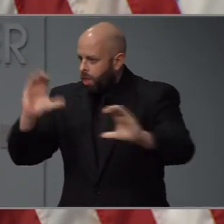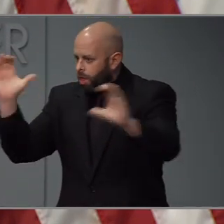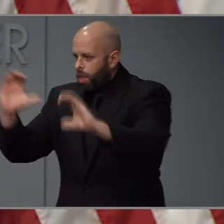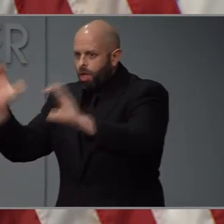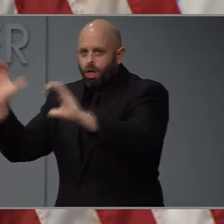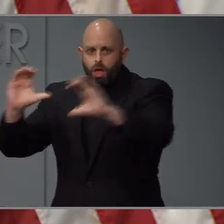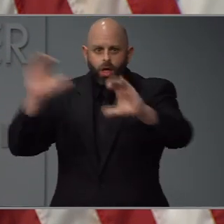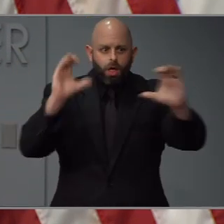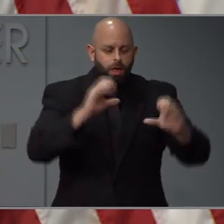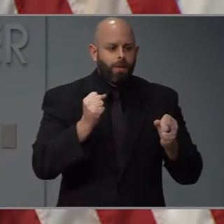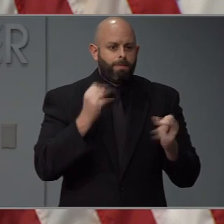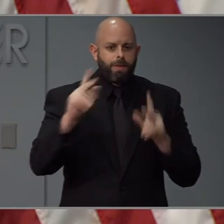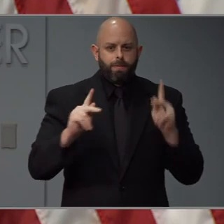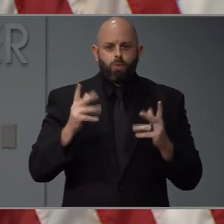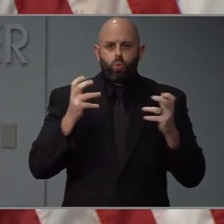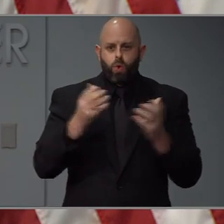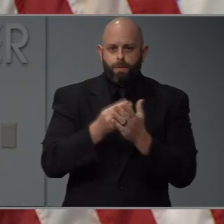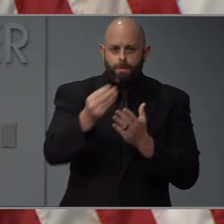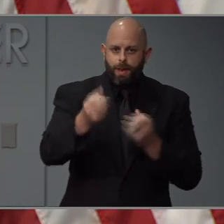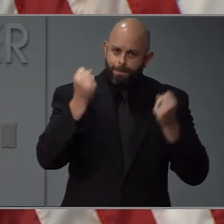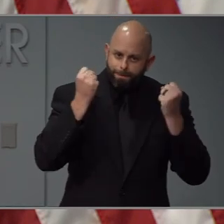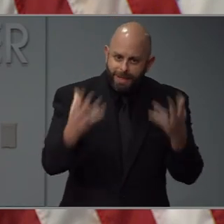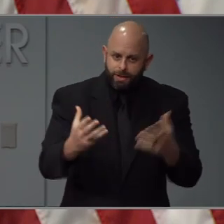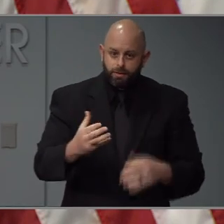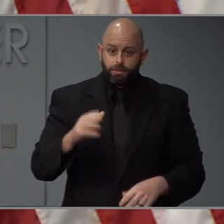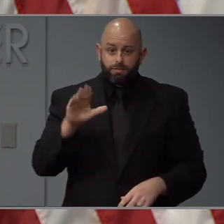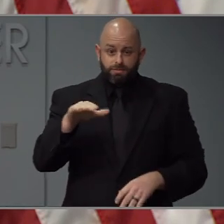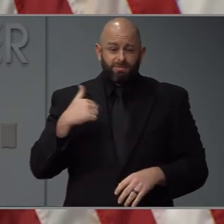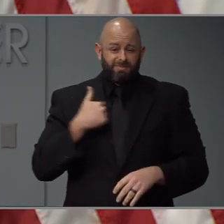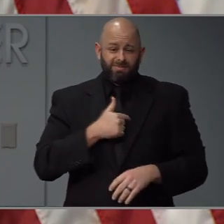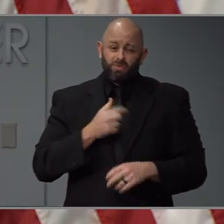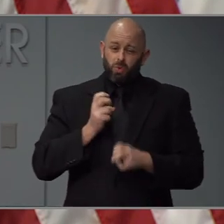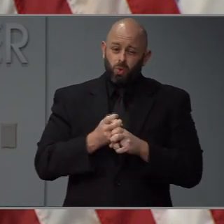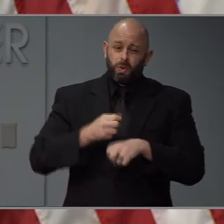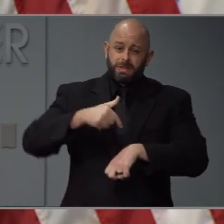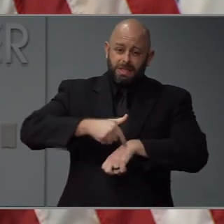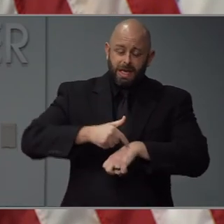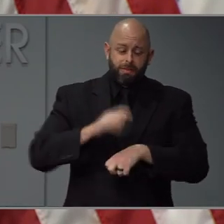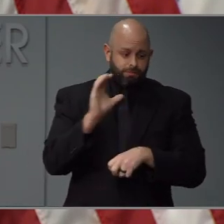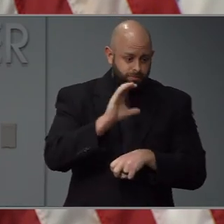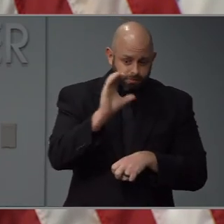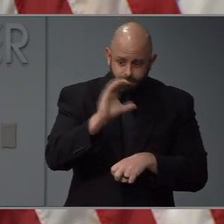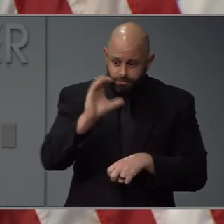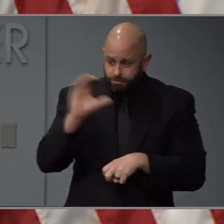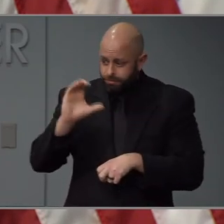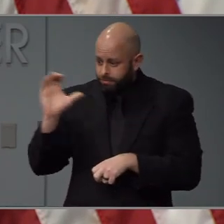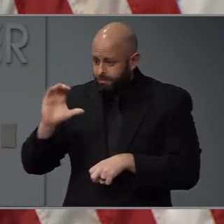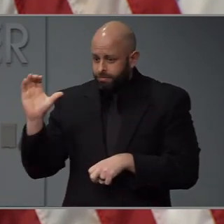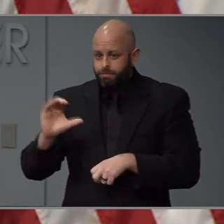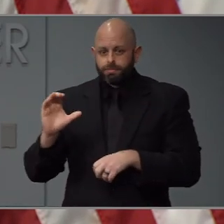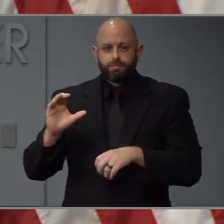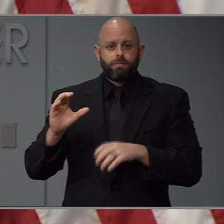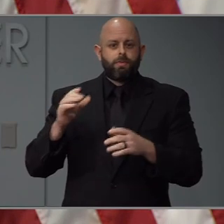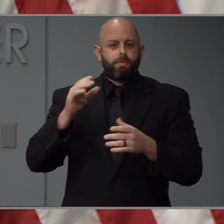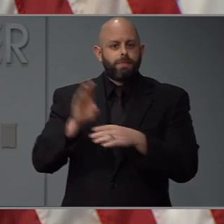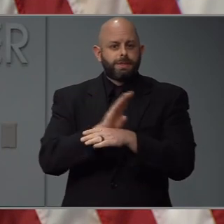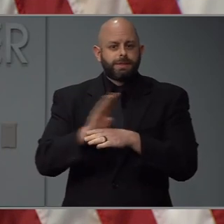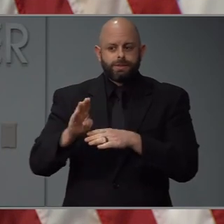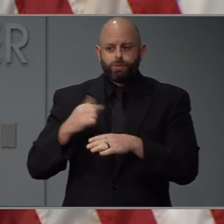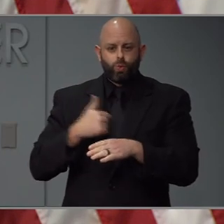-19 pandemic. We have had a difficult time finding vendors that can source our request.